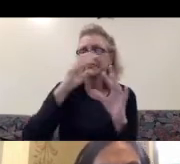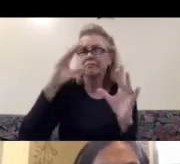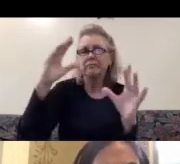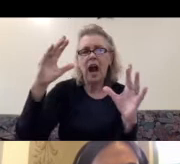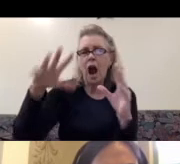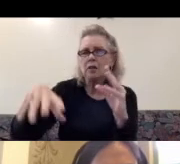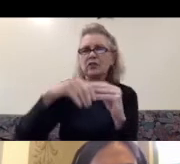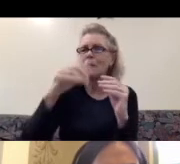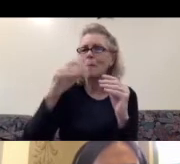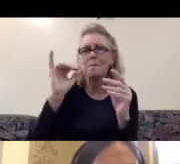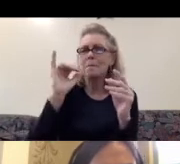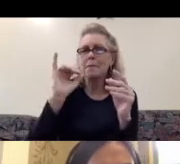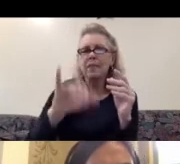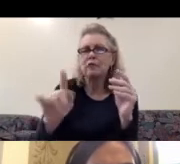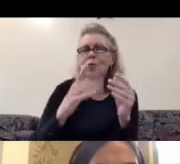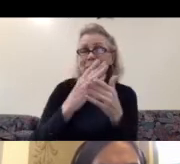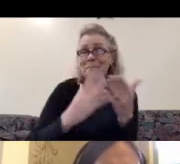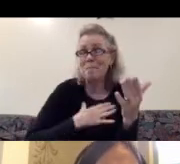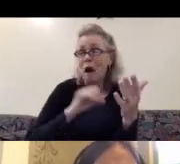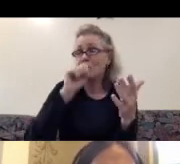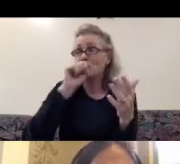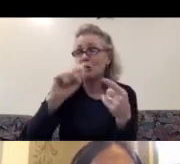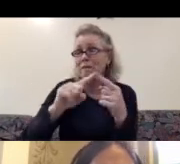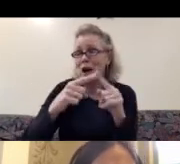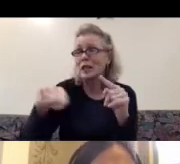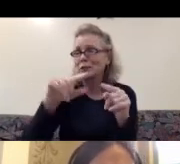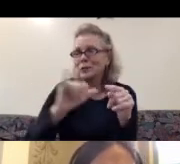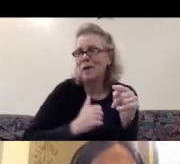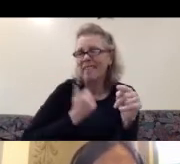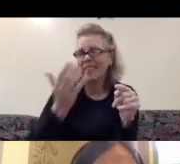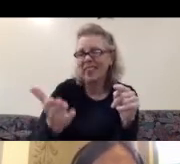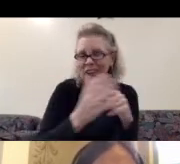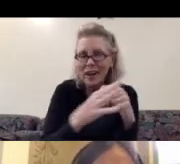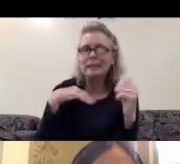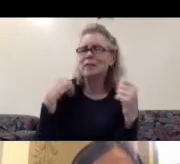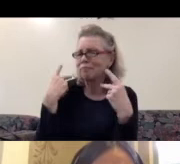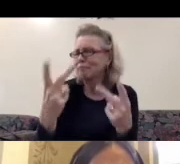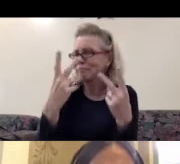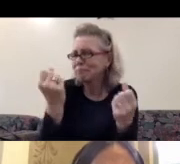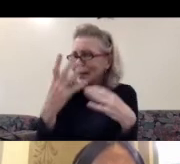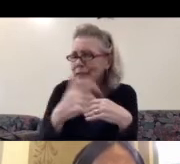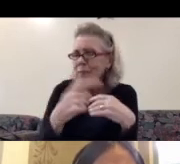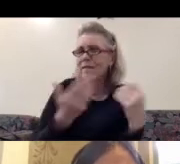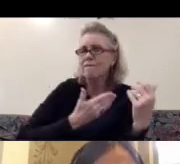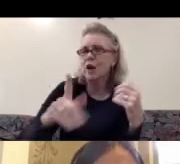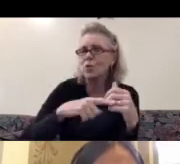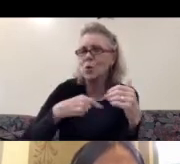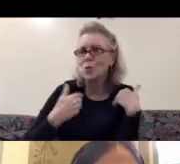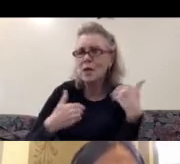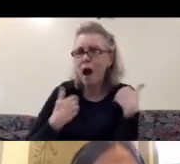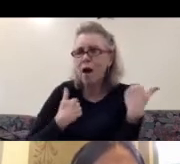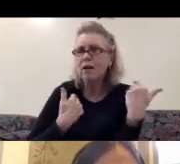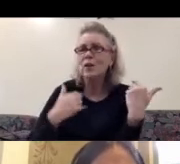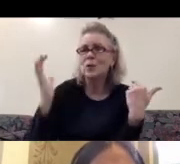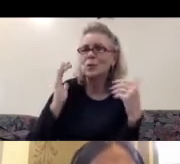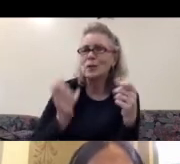is a place where some beloved friends live since they were kids. I visited many times El Valle when I was young. We used to spend the nights near